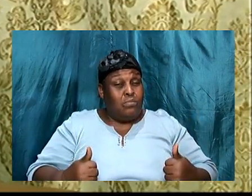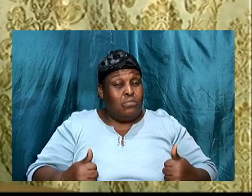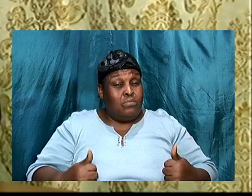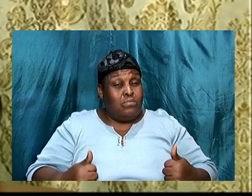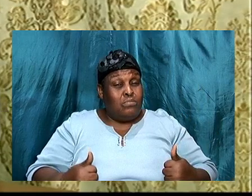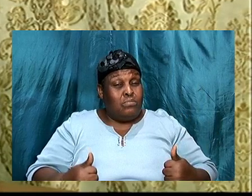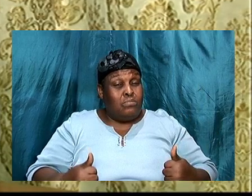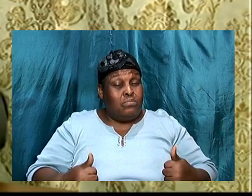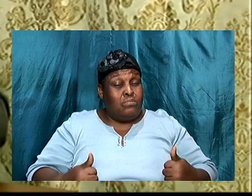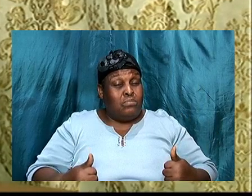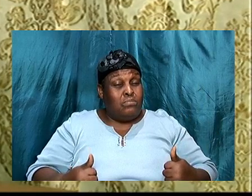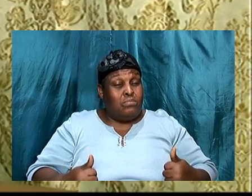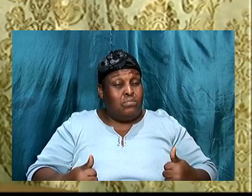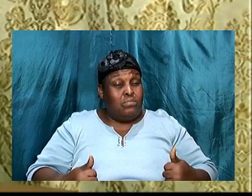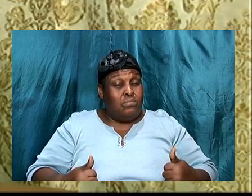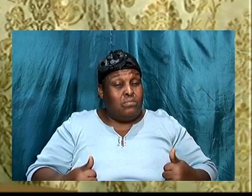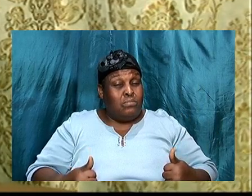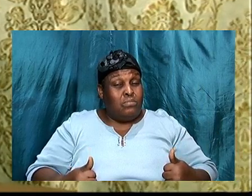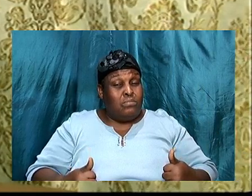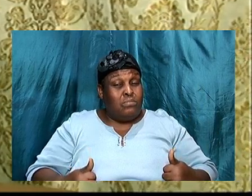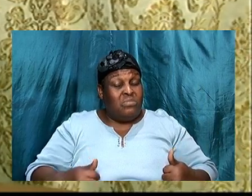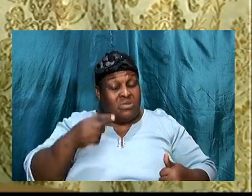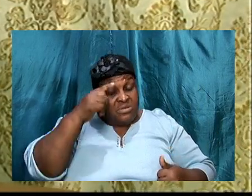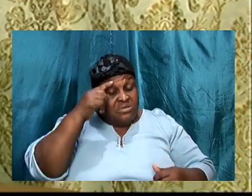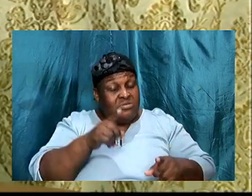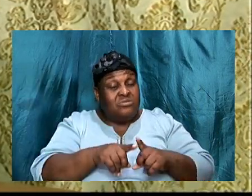The decisions, that you make, might,